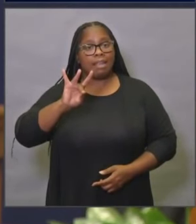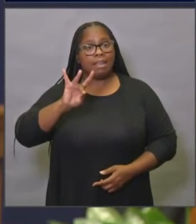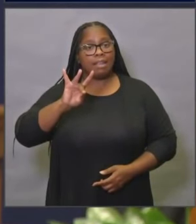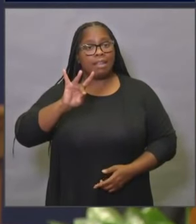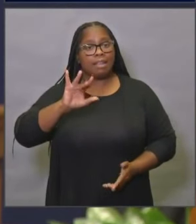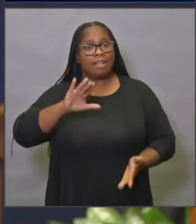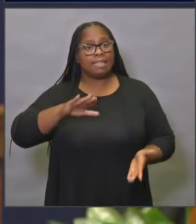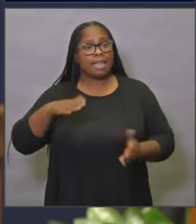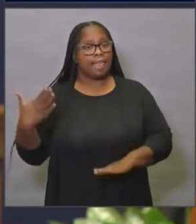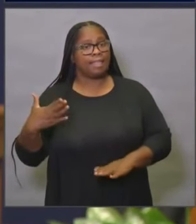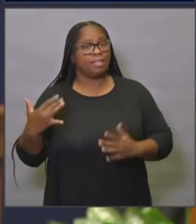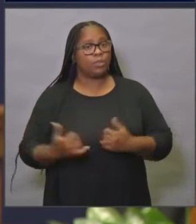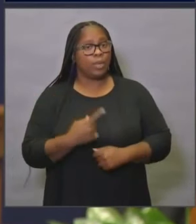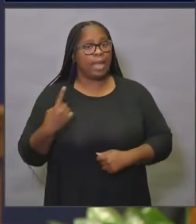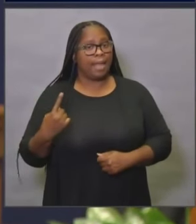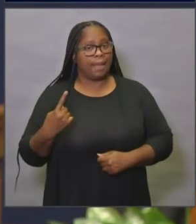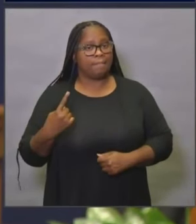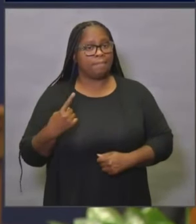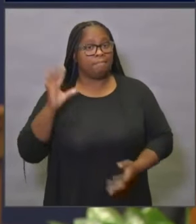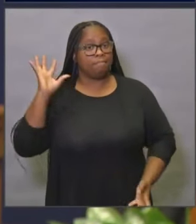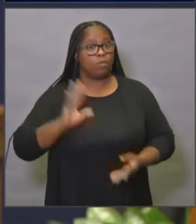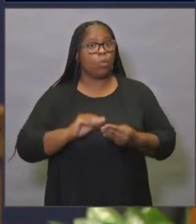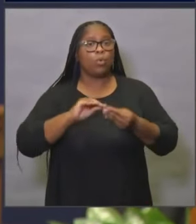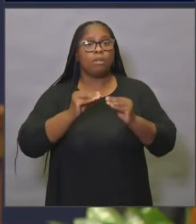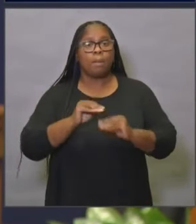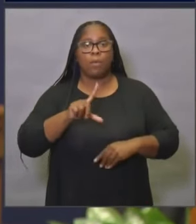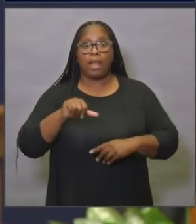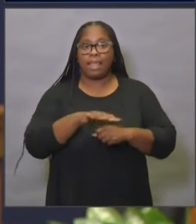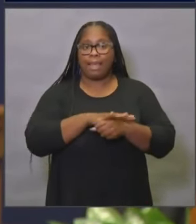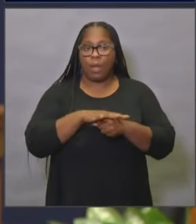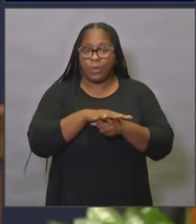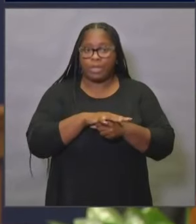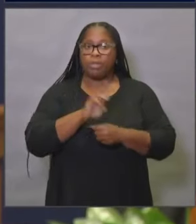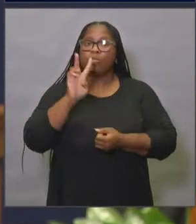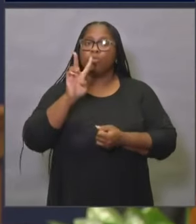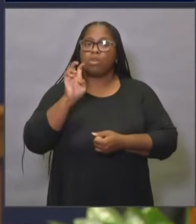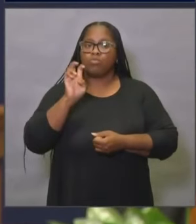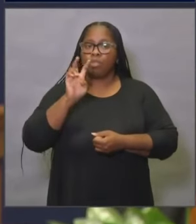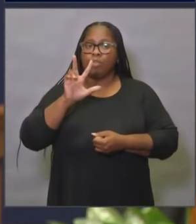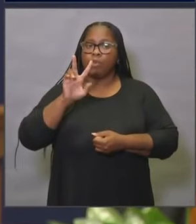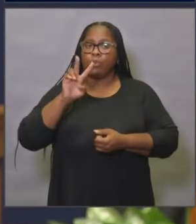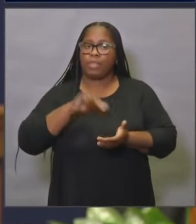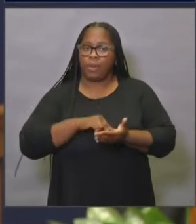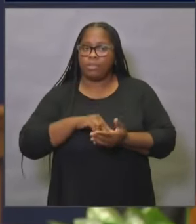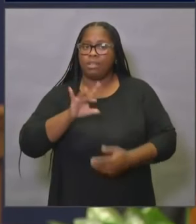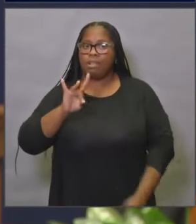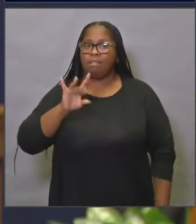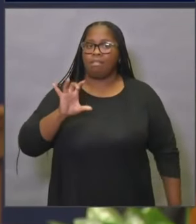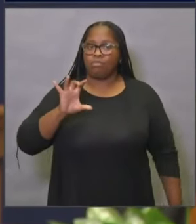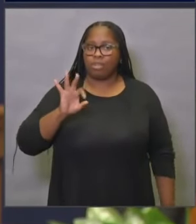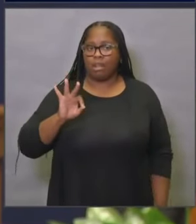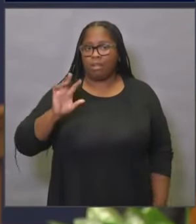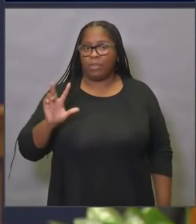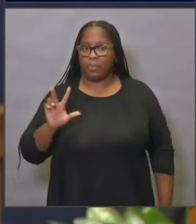This brings our total cases in L.A. County to 232,893.